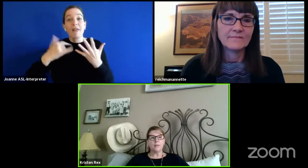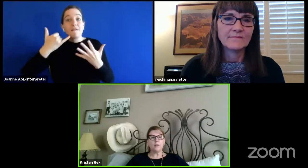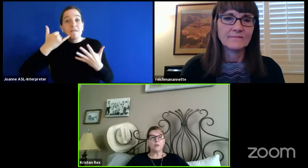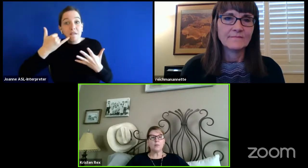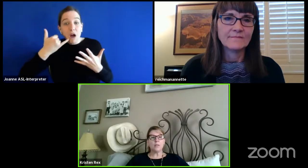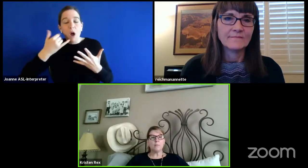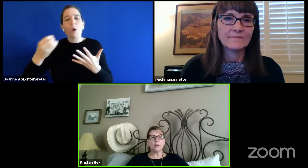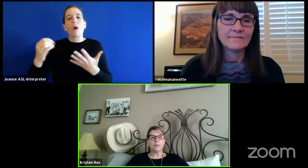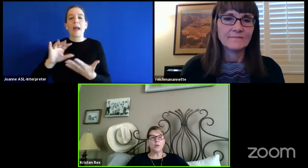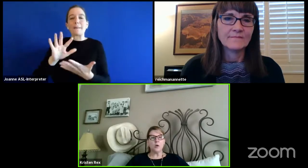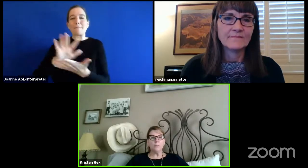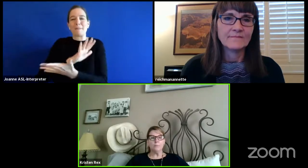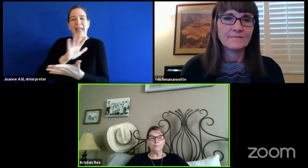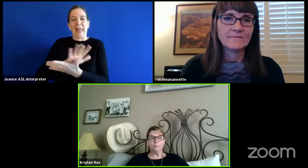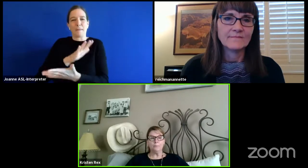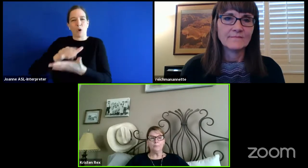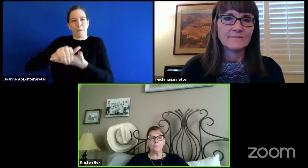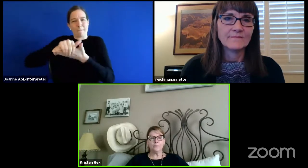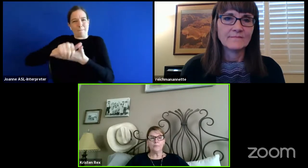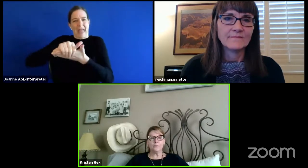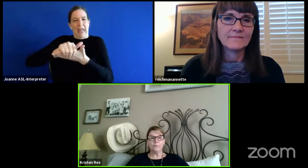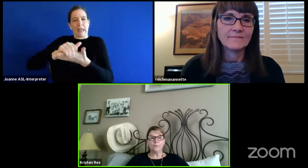These are being mailed home.